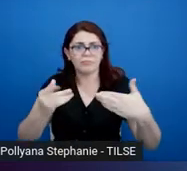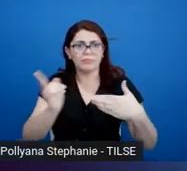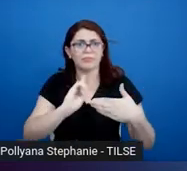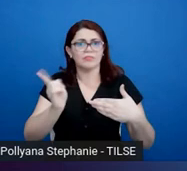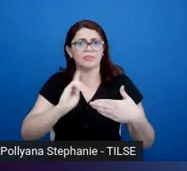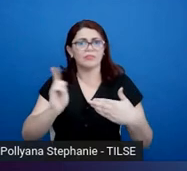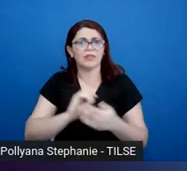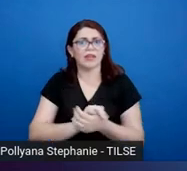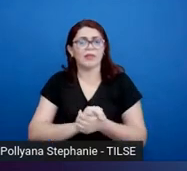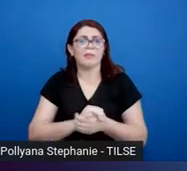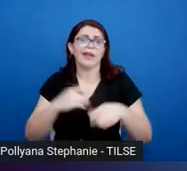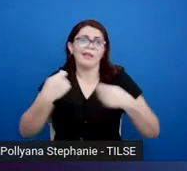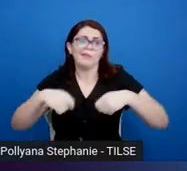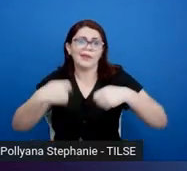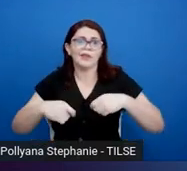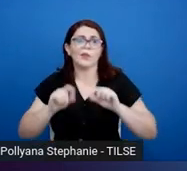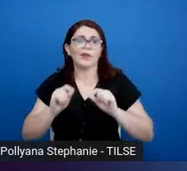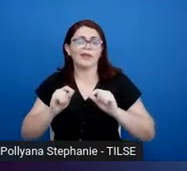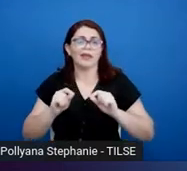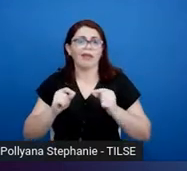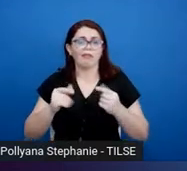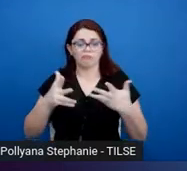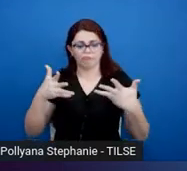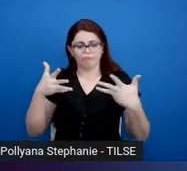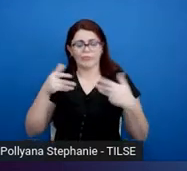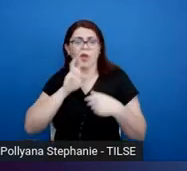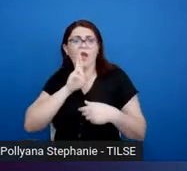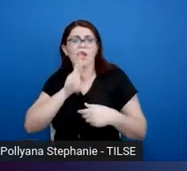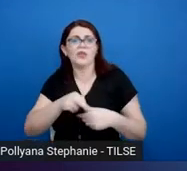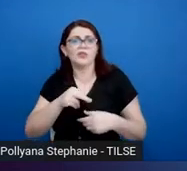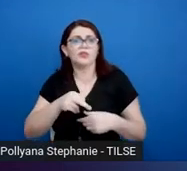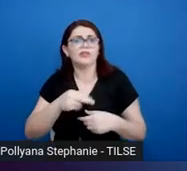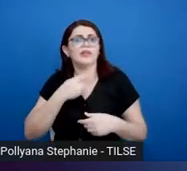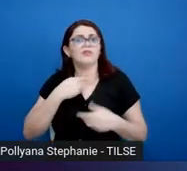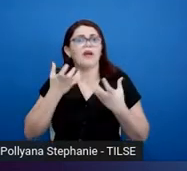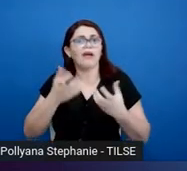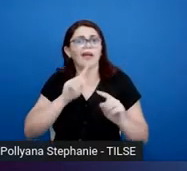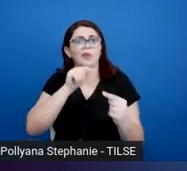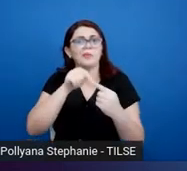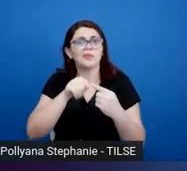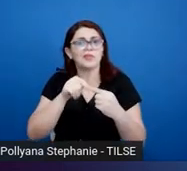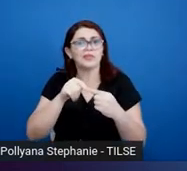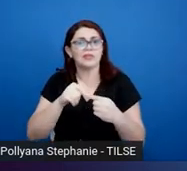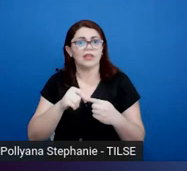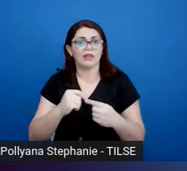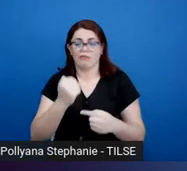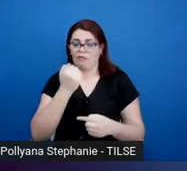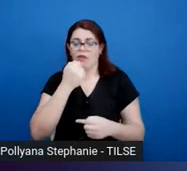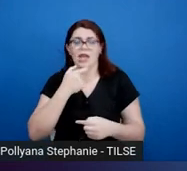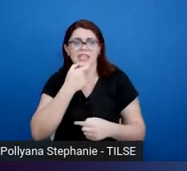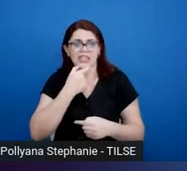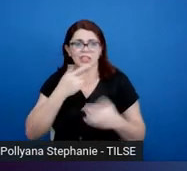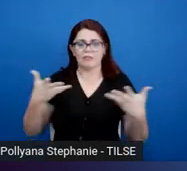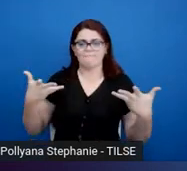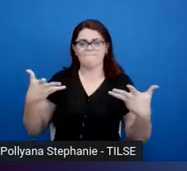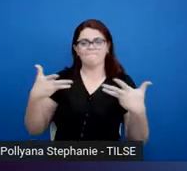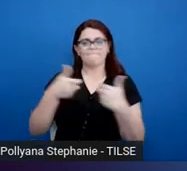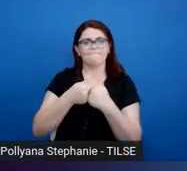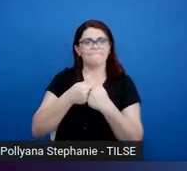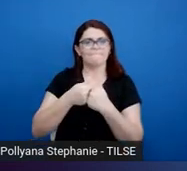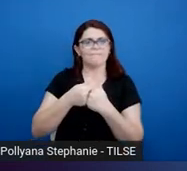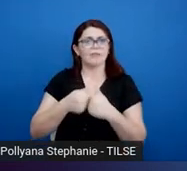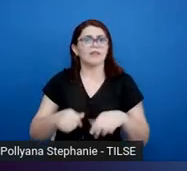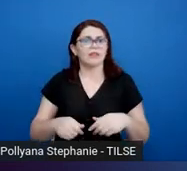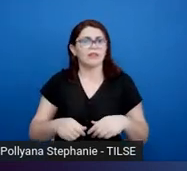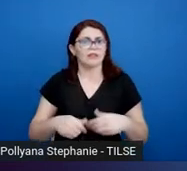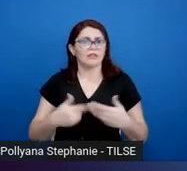as a desired result of English medium instruction programs. So the reason that these programs are implemented